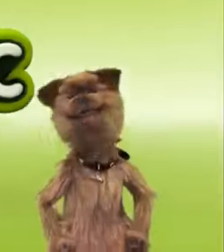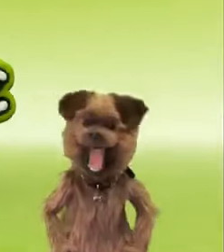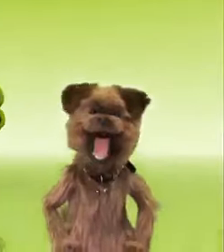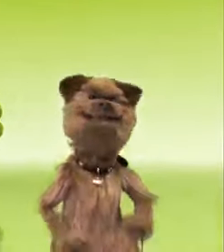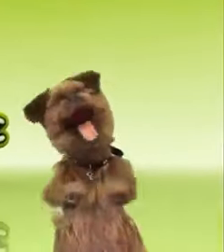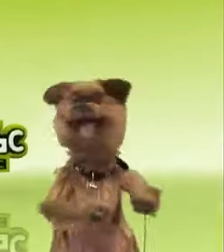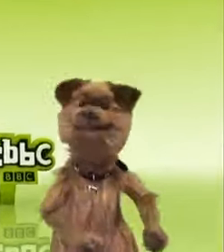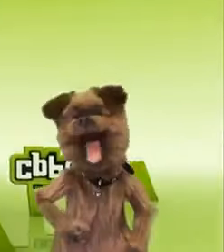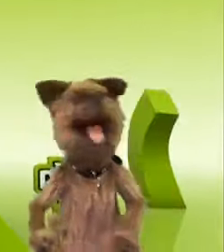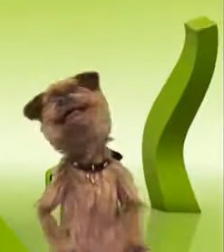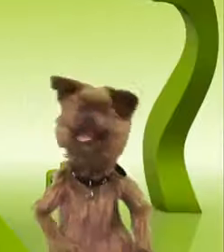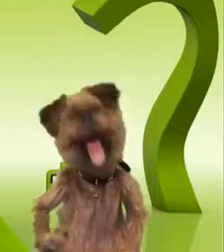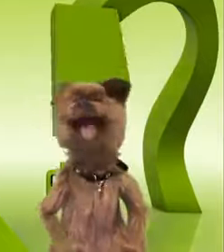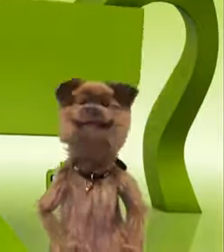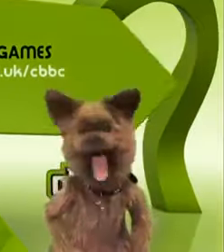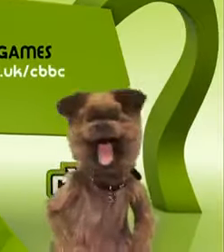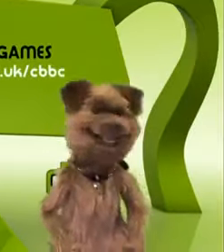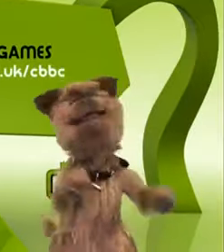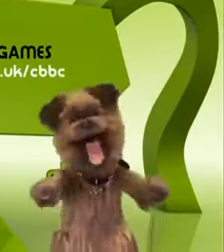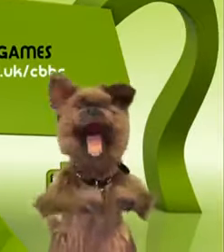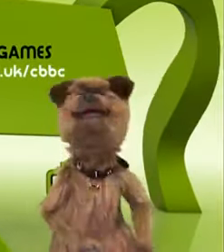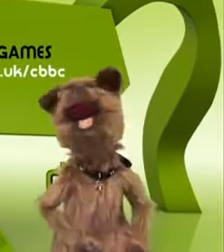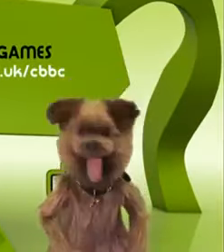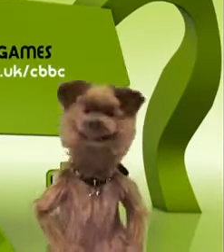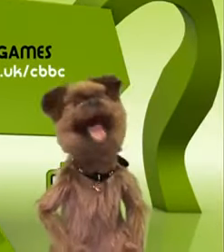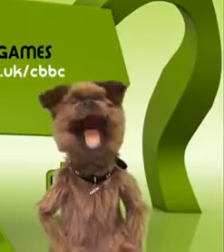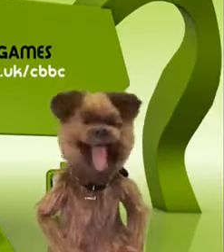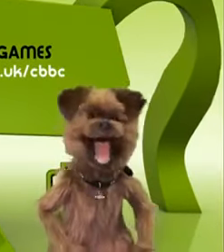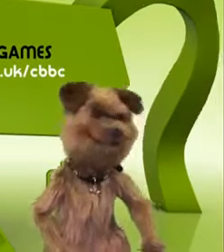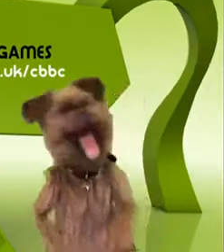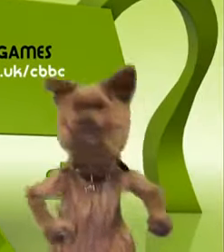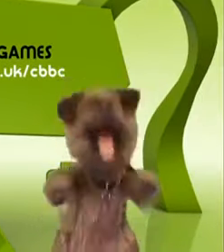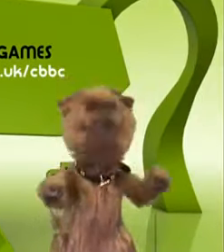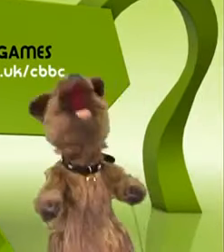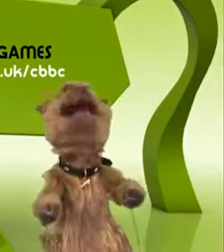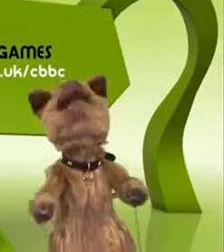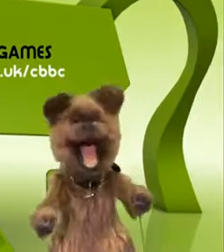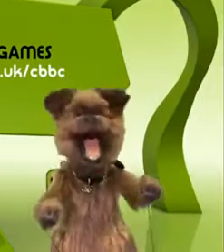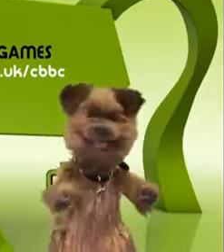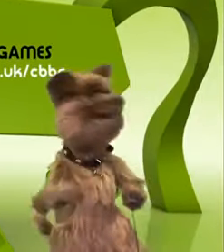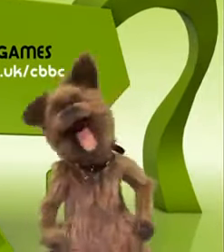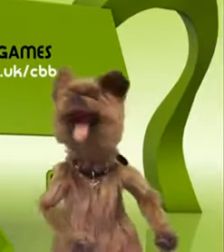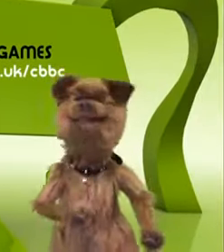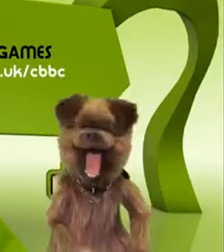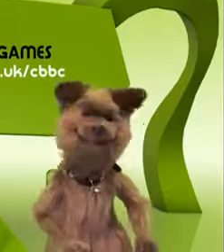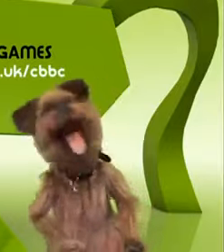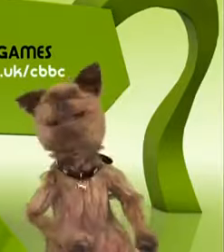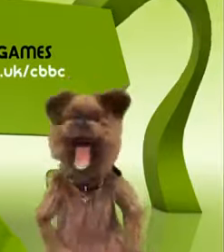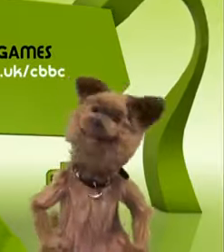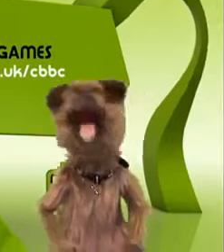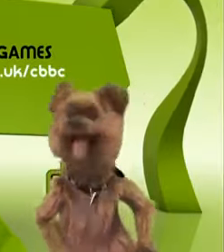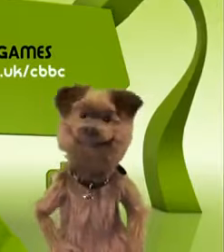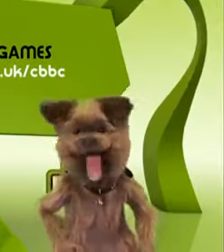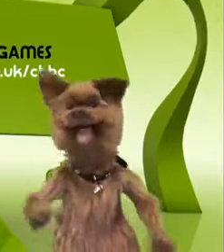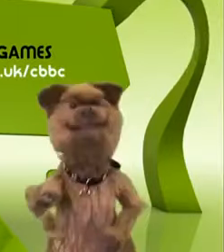How do? I've been playing that Leonardo game, know, the one with all his inventions and that. It's Magnifico! You've got to chase Il